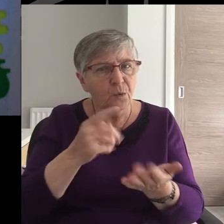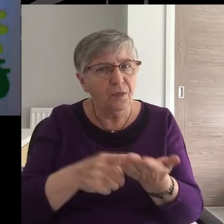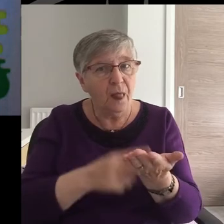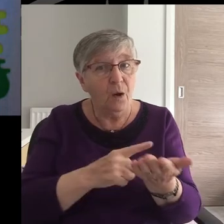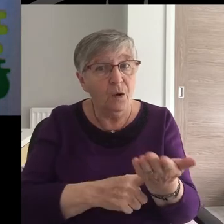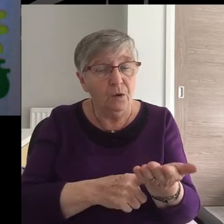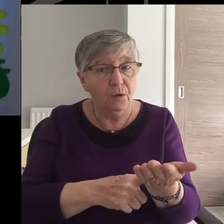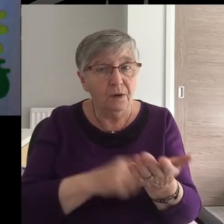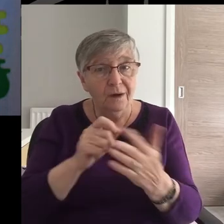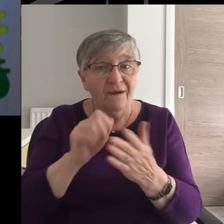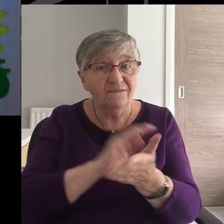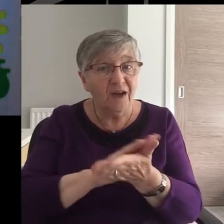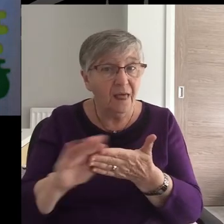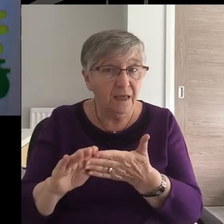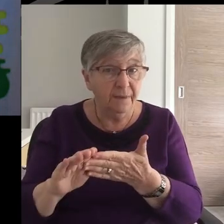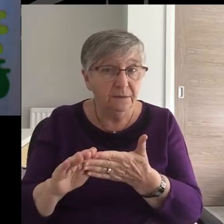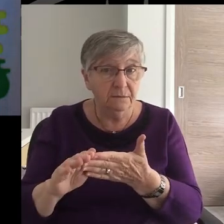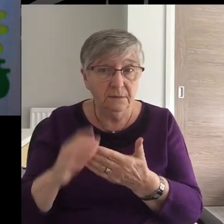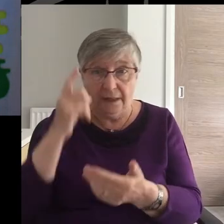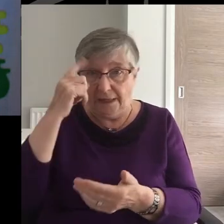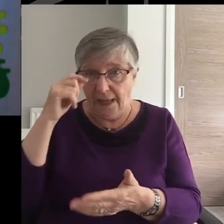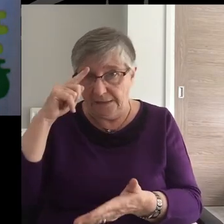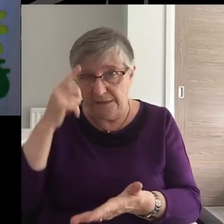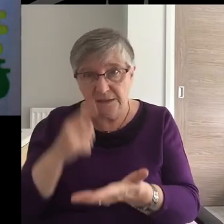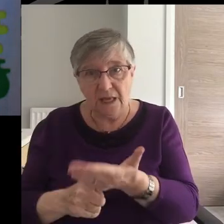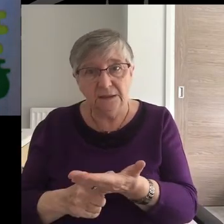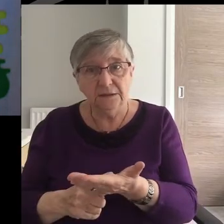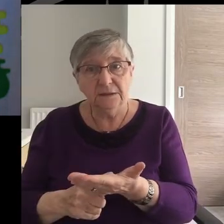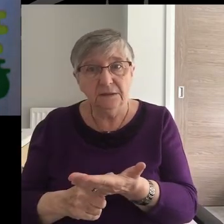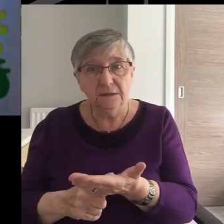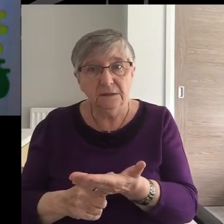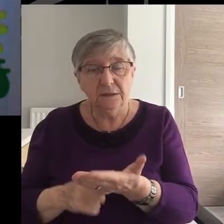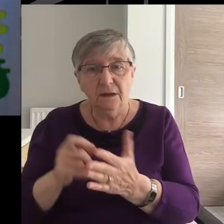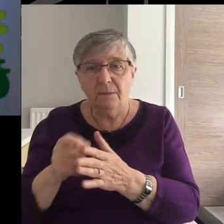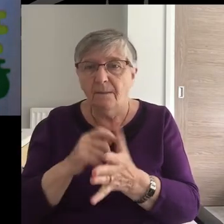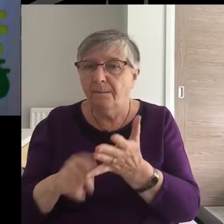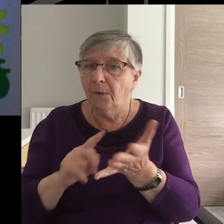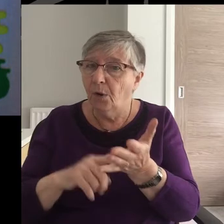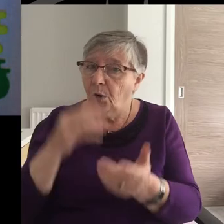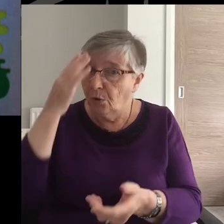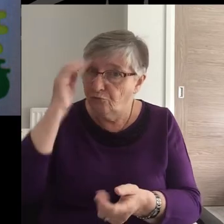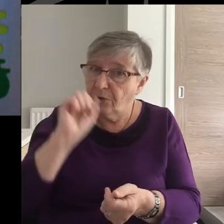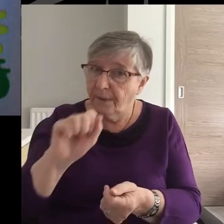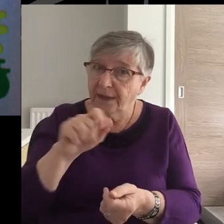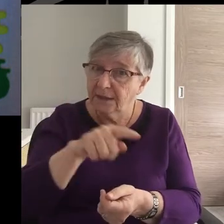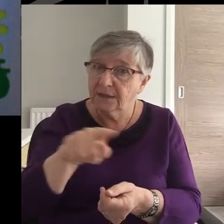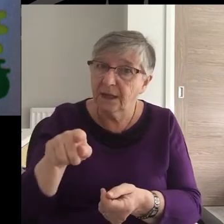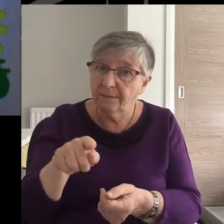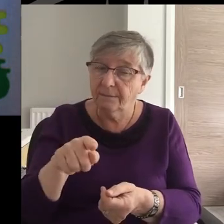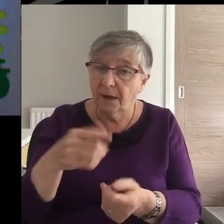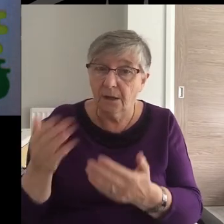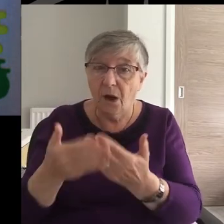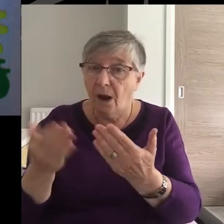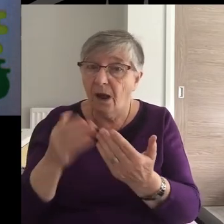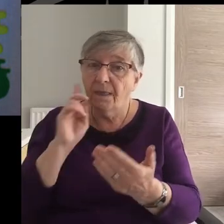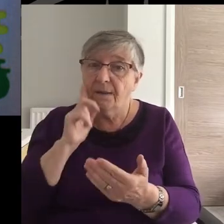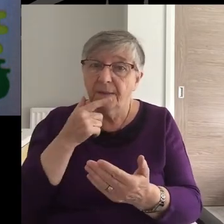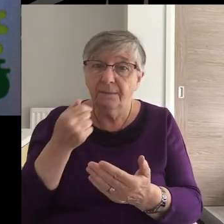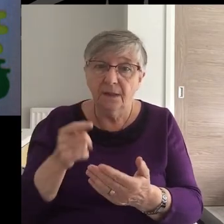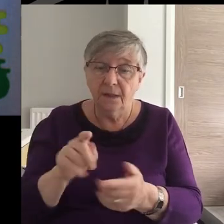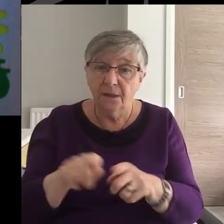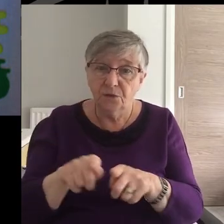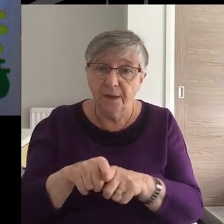Legally, Philemon holds all the cards. But Paul reminds him and all slave owners,